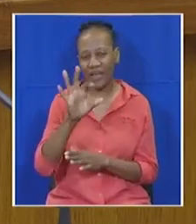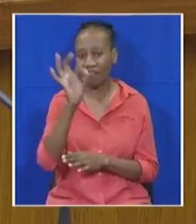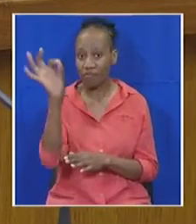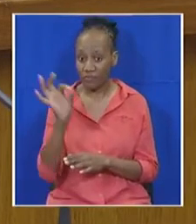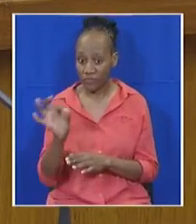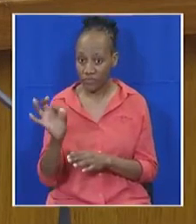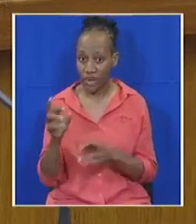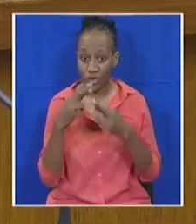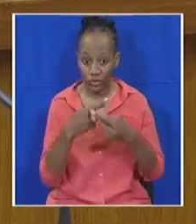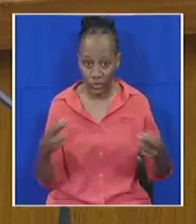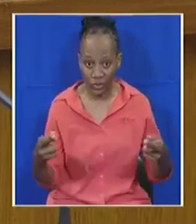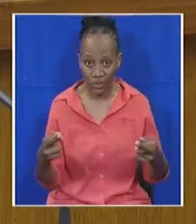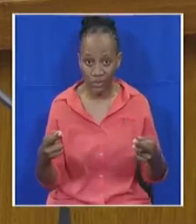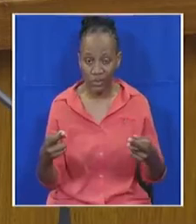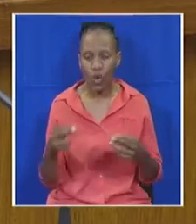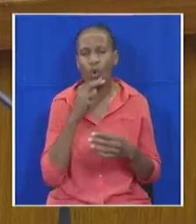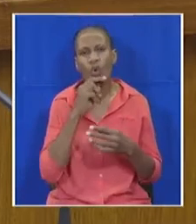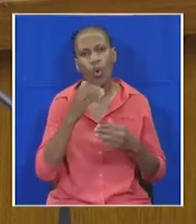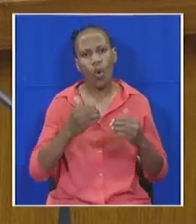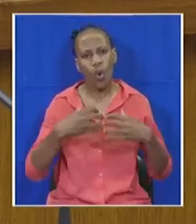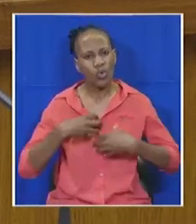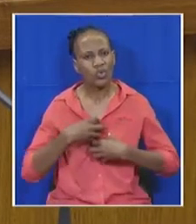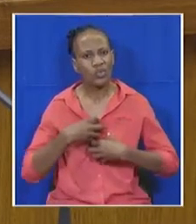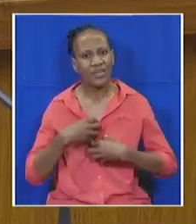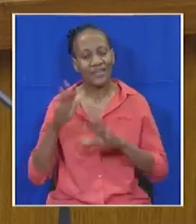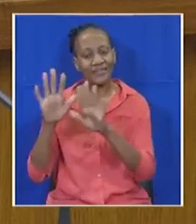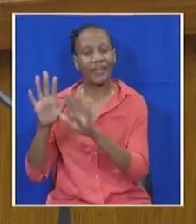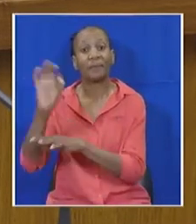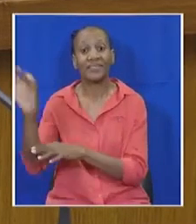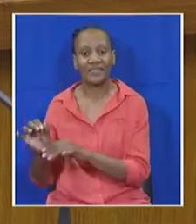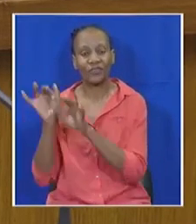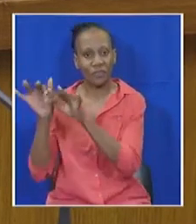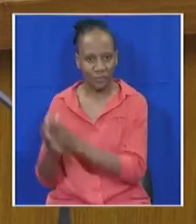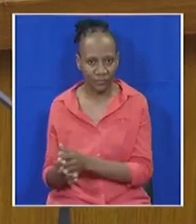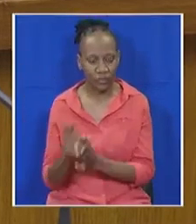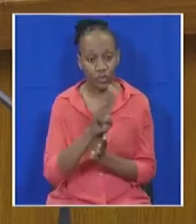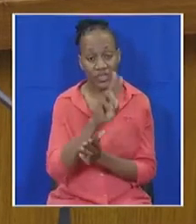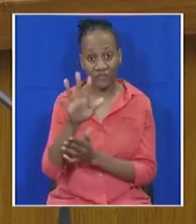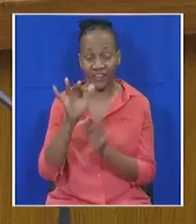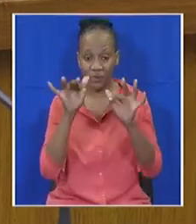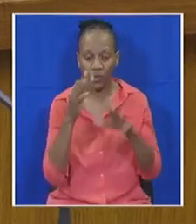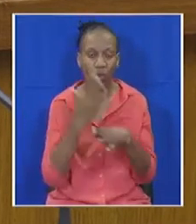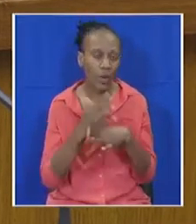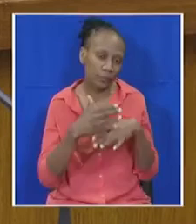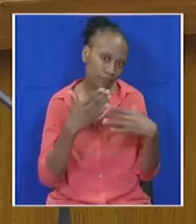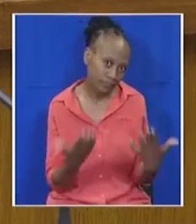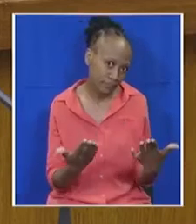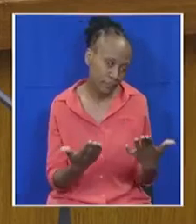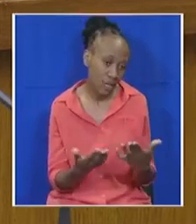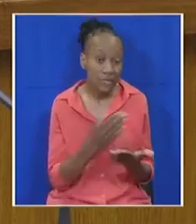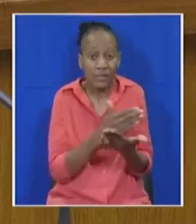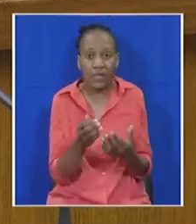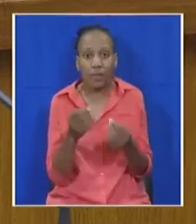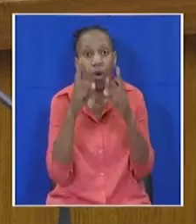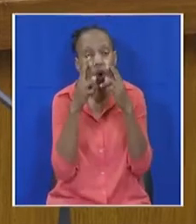is in the hands of 10% of the population. 35% of the labor force are unemployed or have given up hope